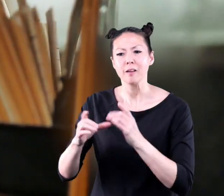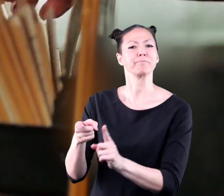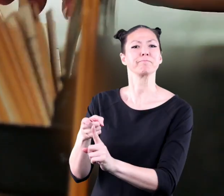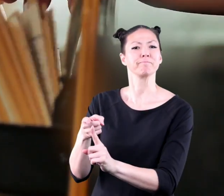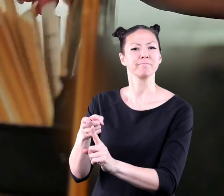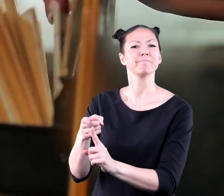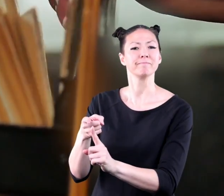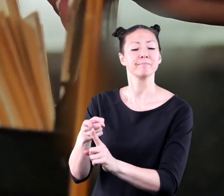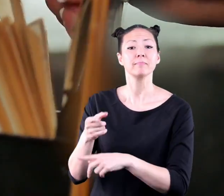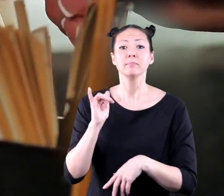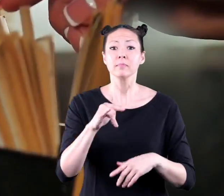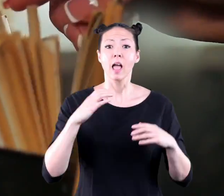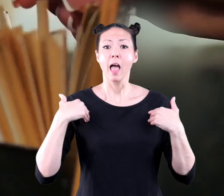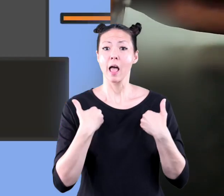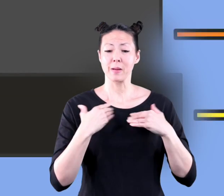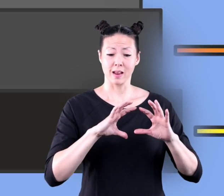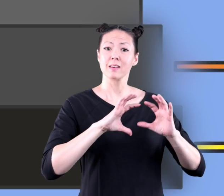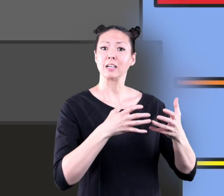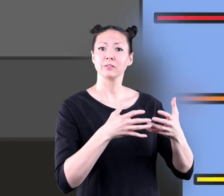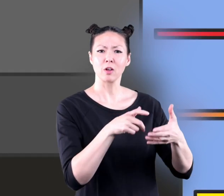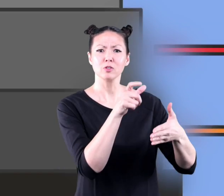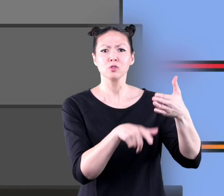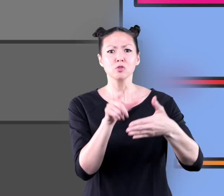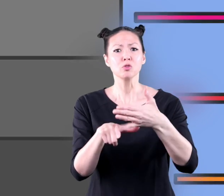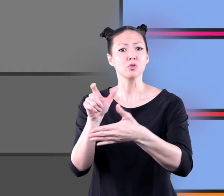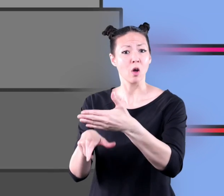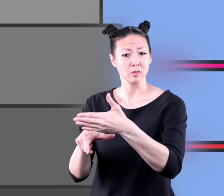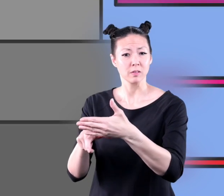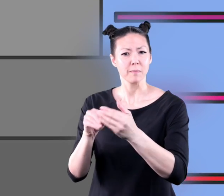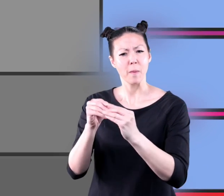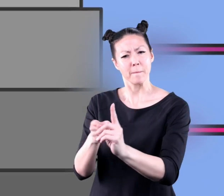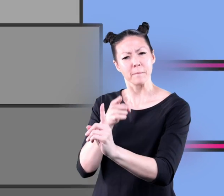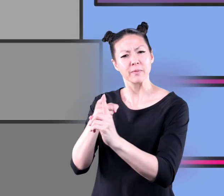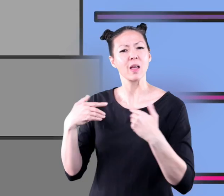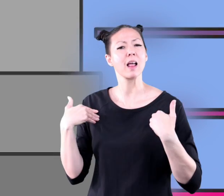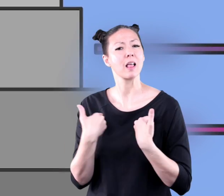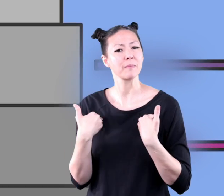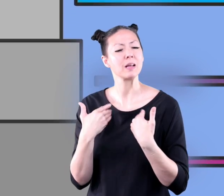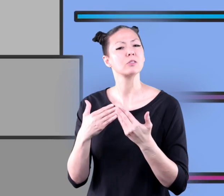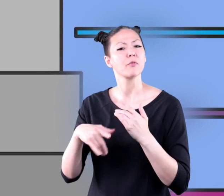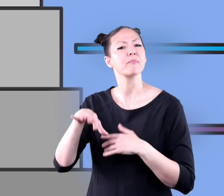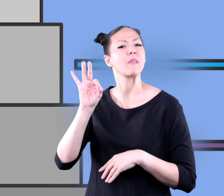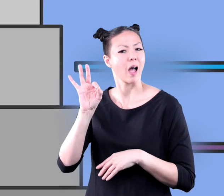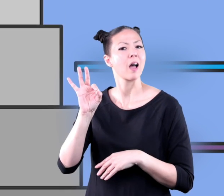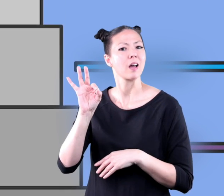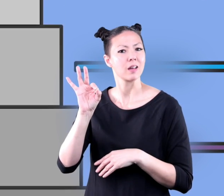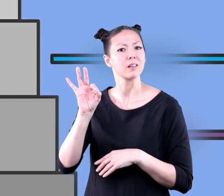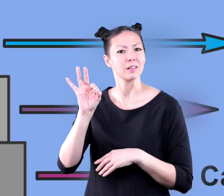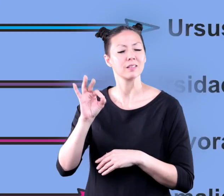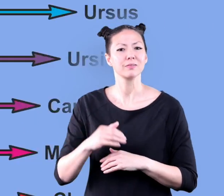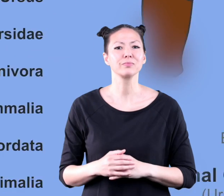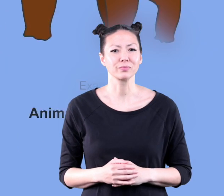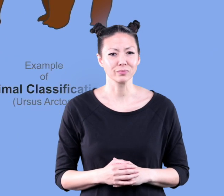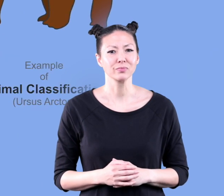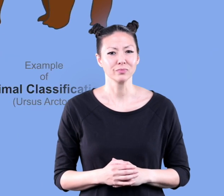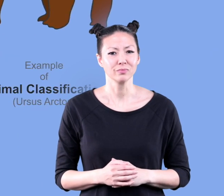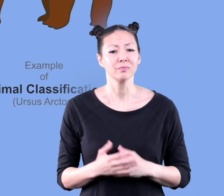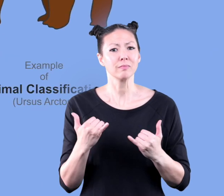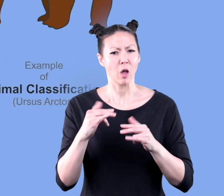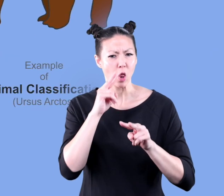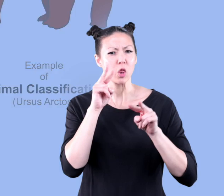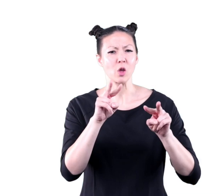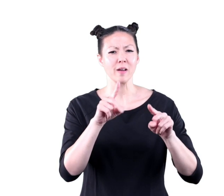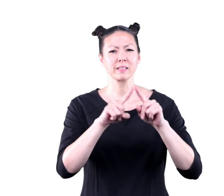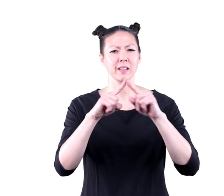easier to find an animal classification chart makes a specific animal easier to find as well